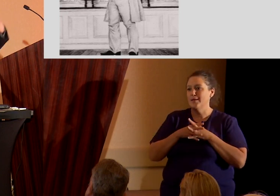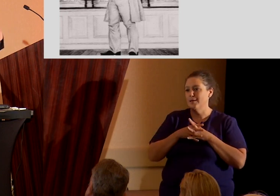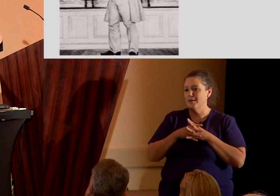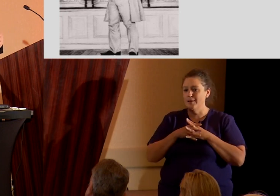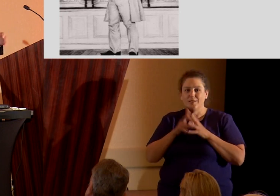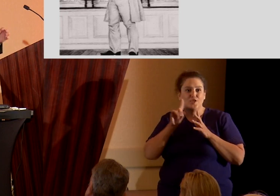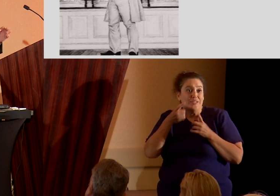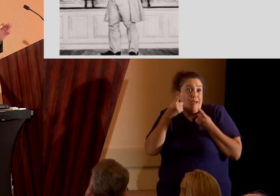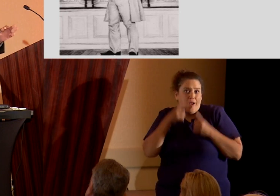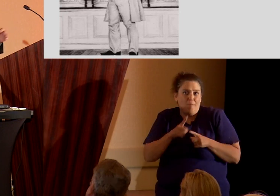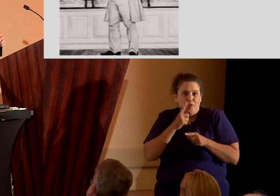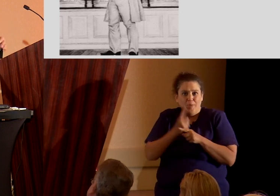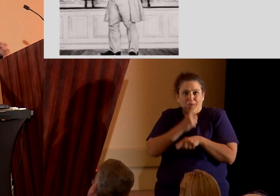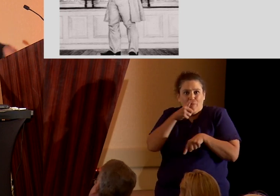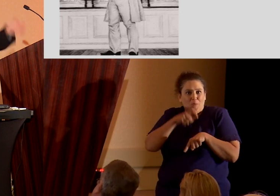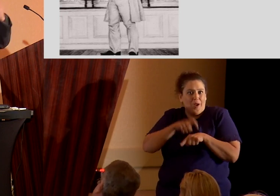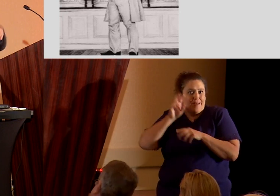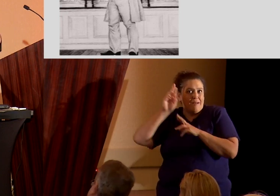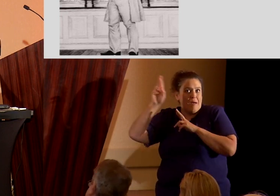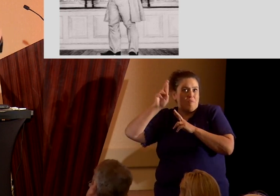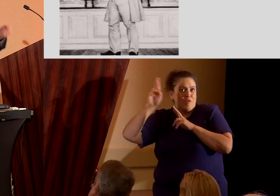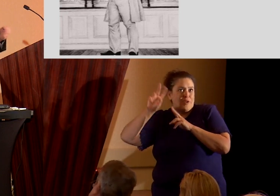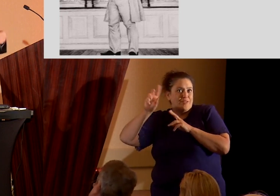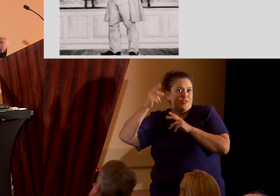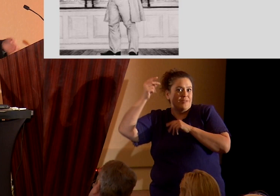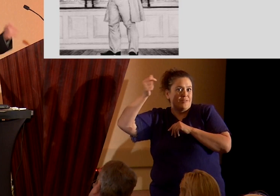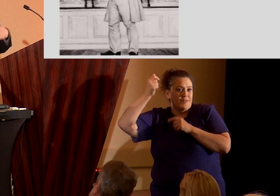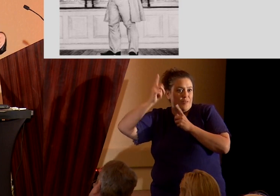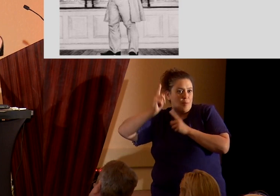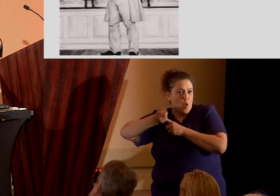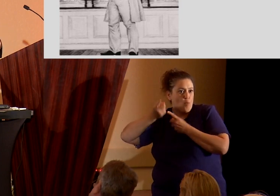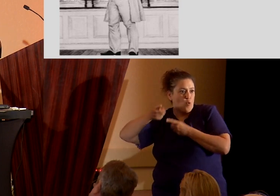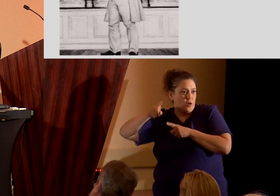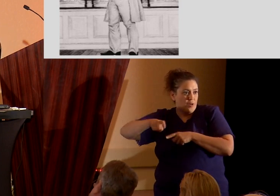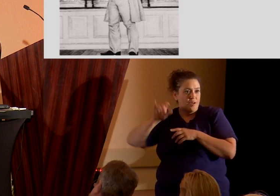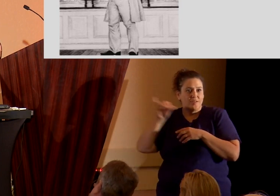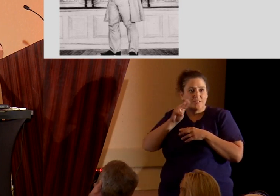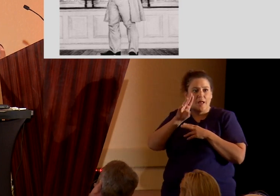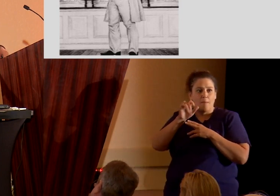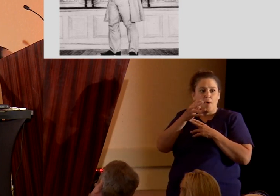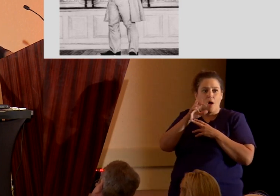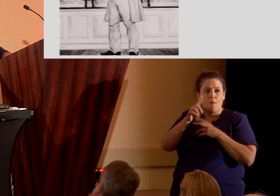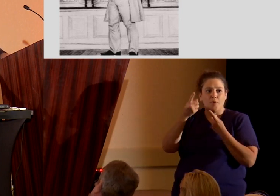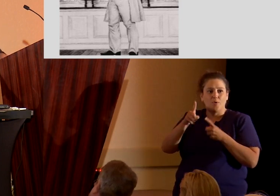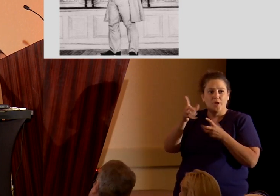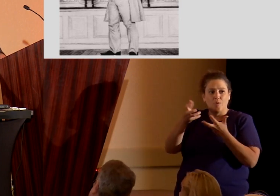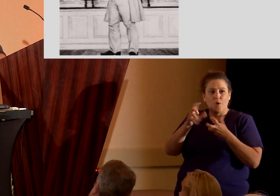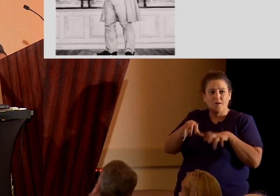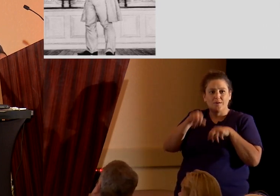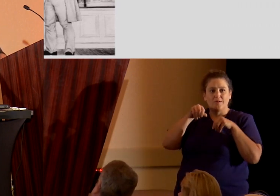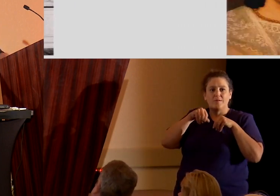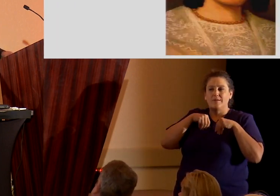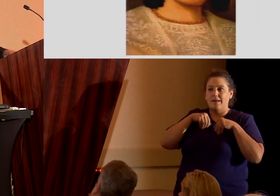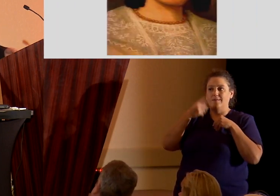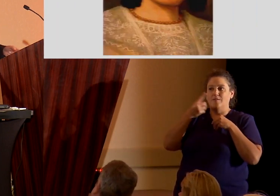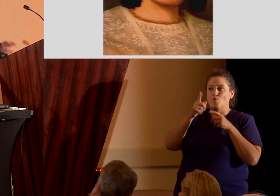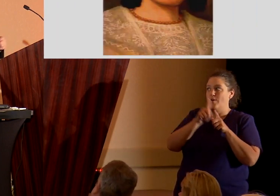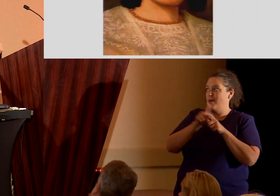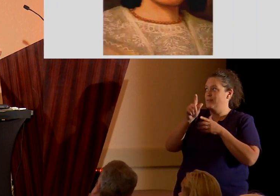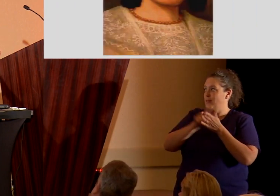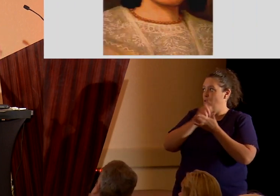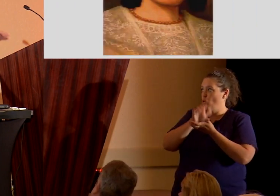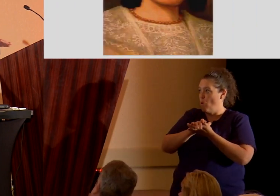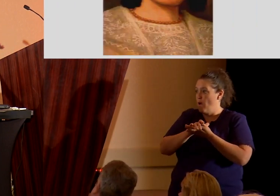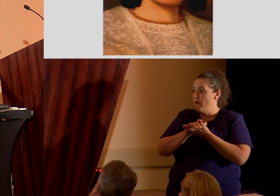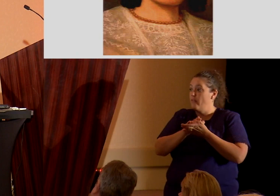divine revelations at a drop of a hat, especially like Muhammad when he needed to take someone as a new wife. After Joseph